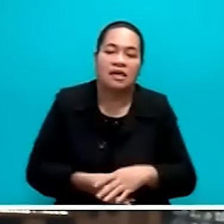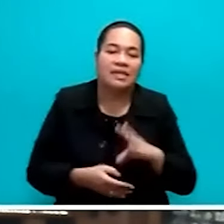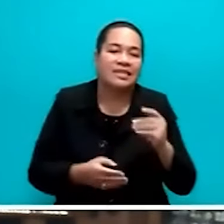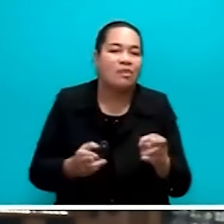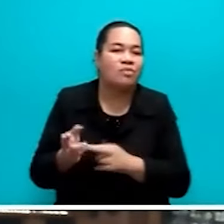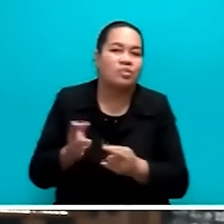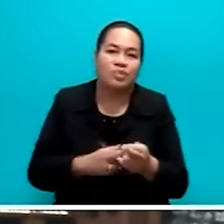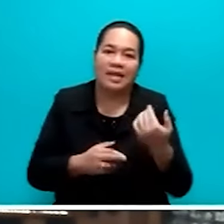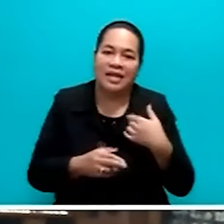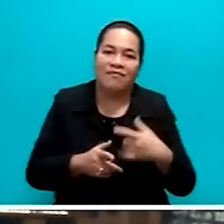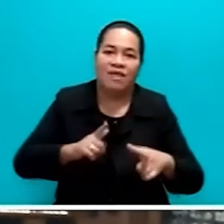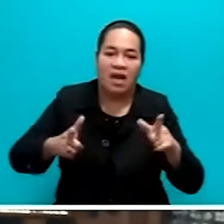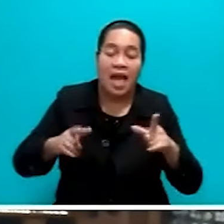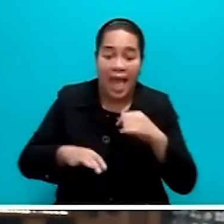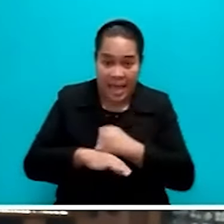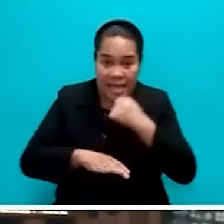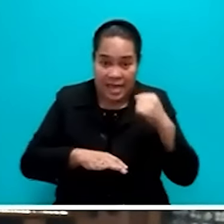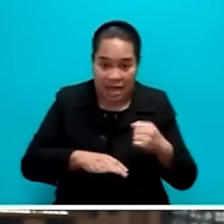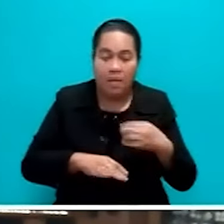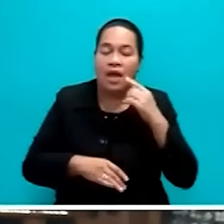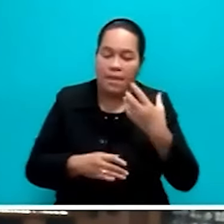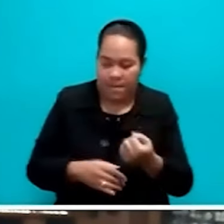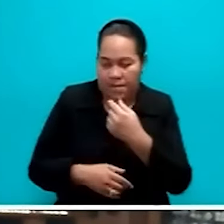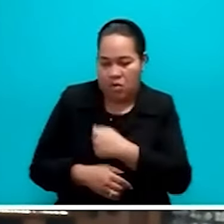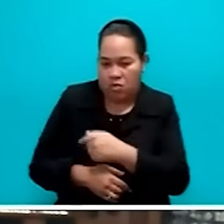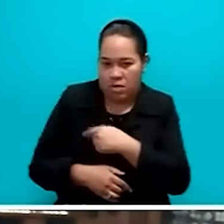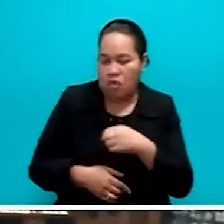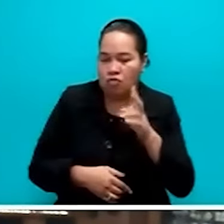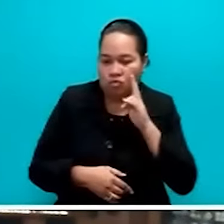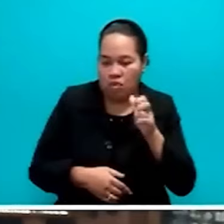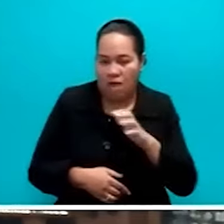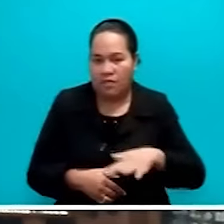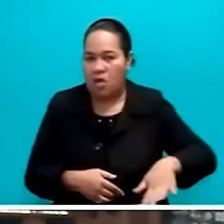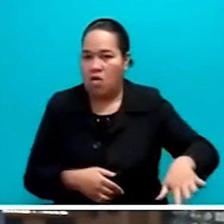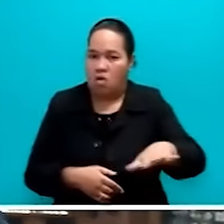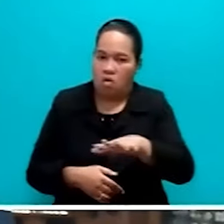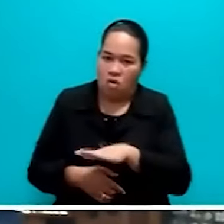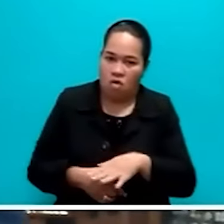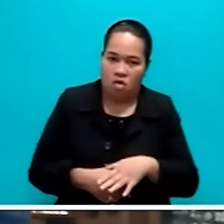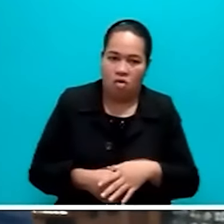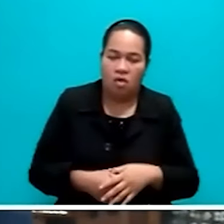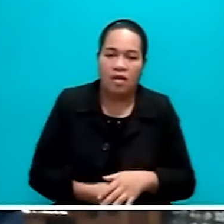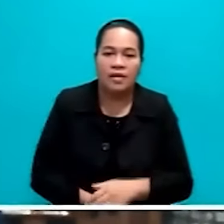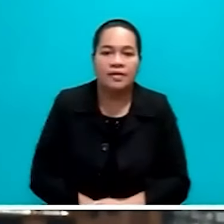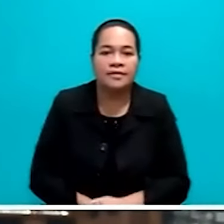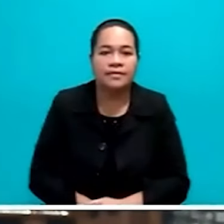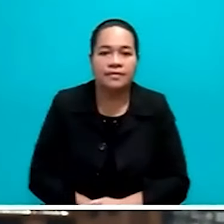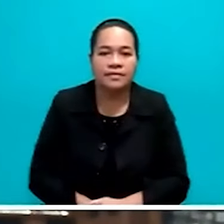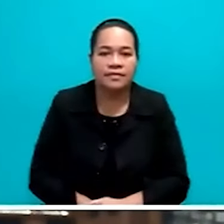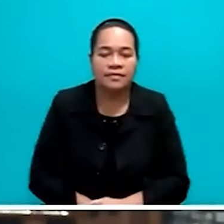And the government has made a commitment to look after all our citizens.